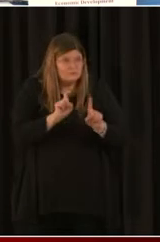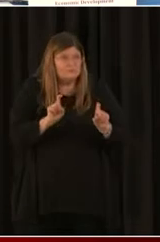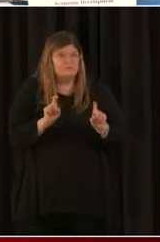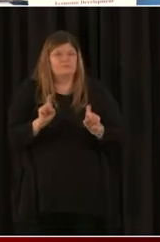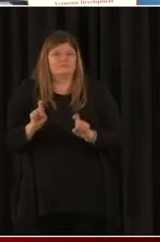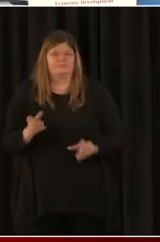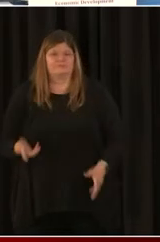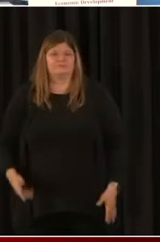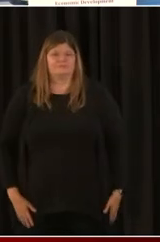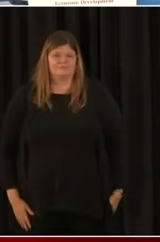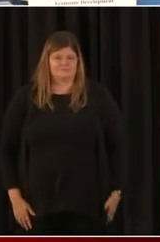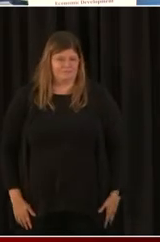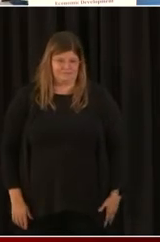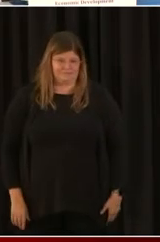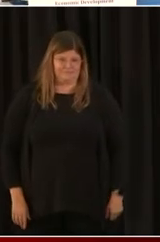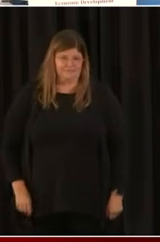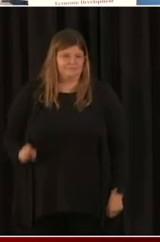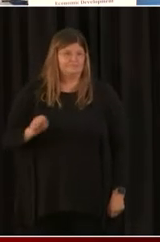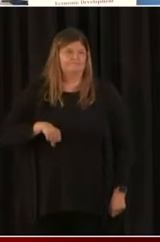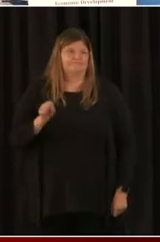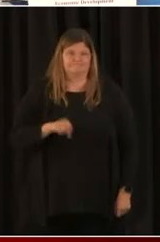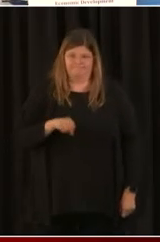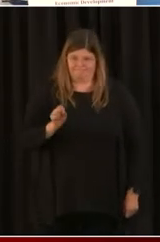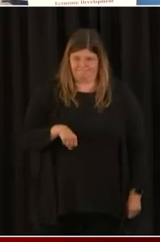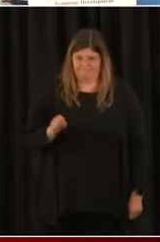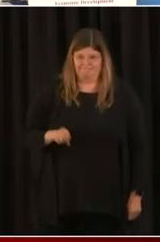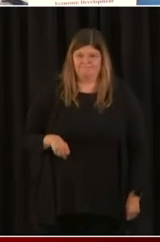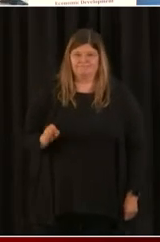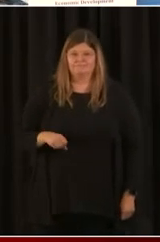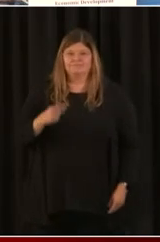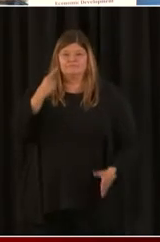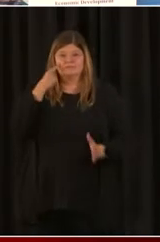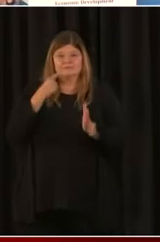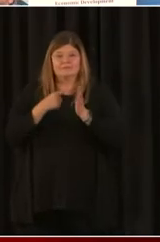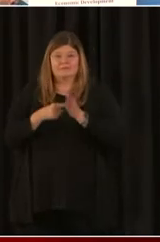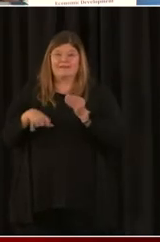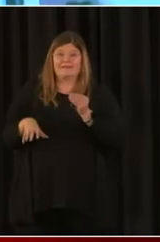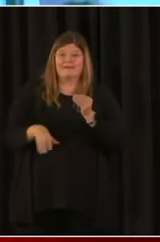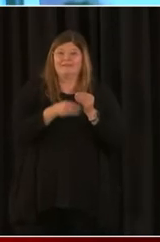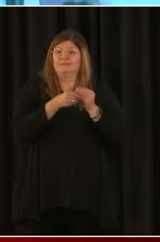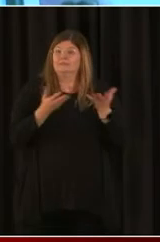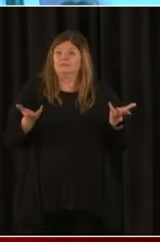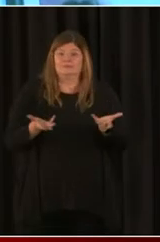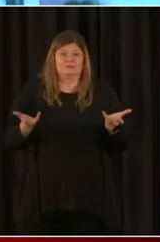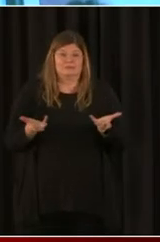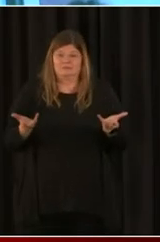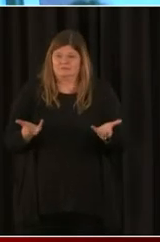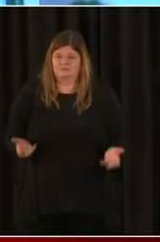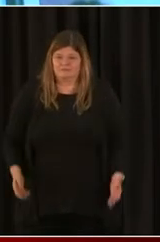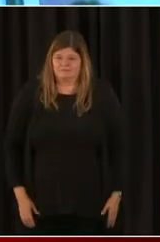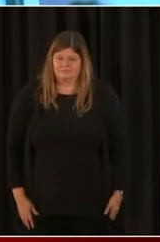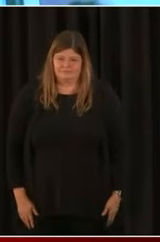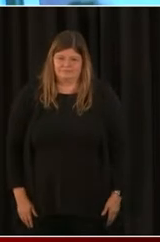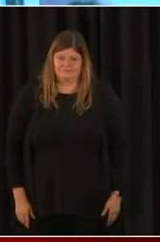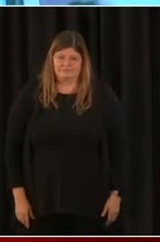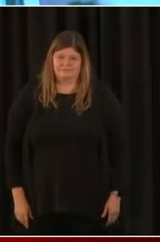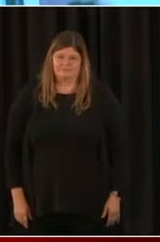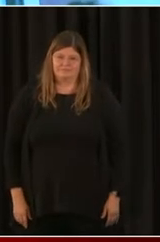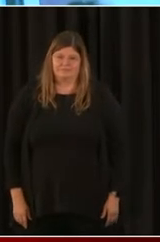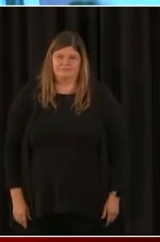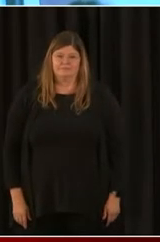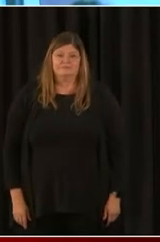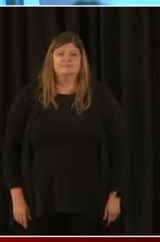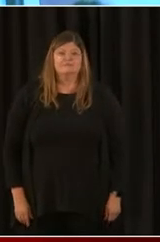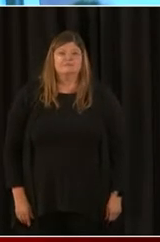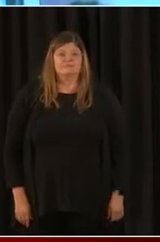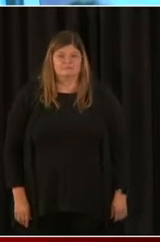Oh, yes. In order to achieve forgiveness? for example, you can now include PPE as